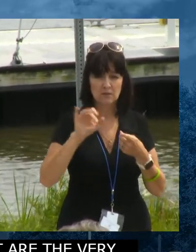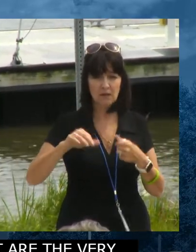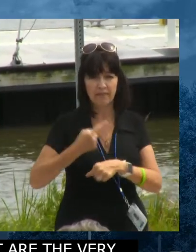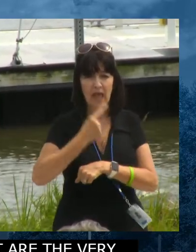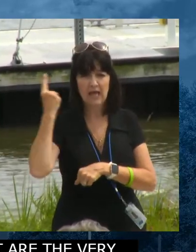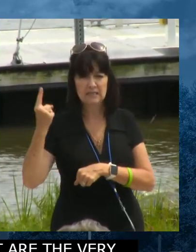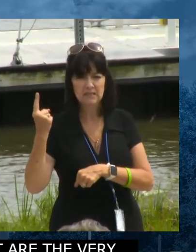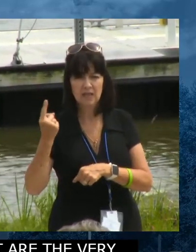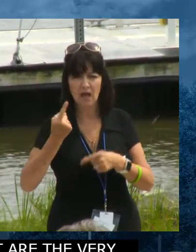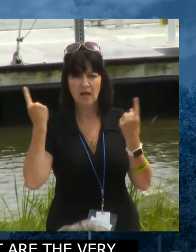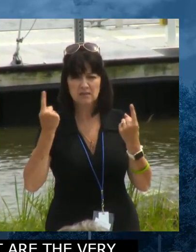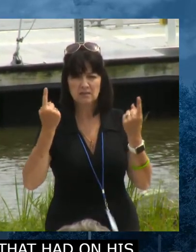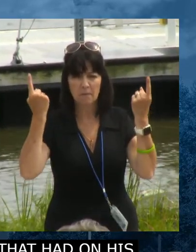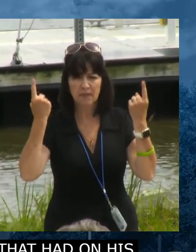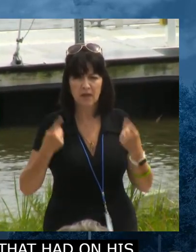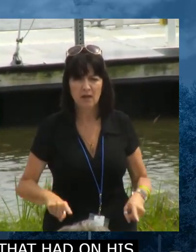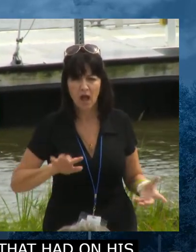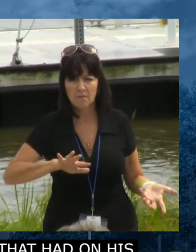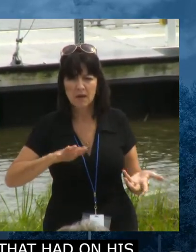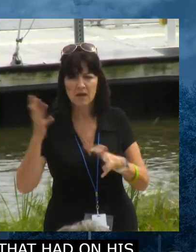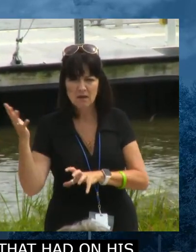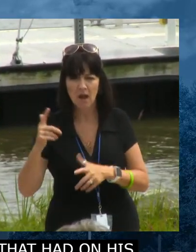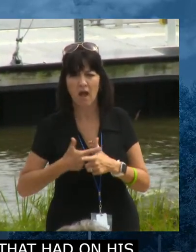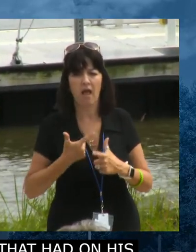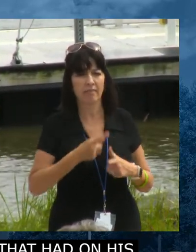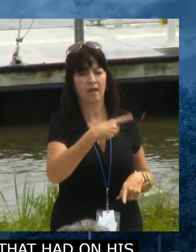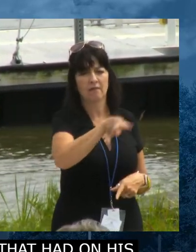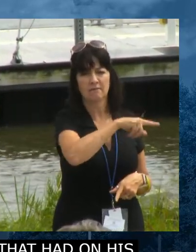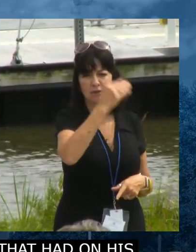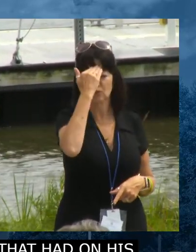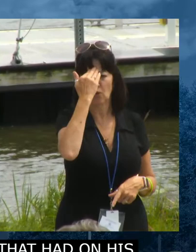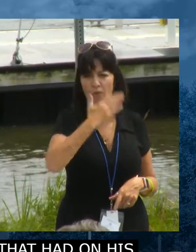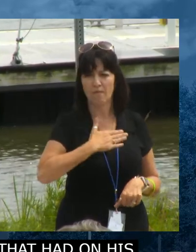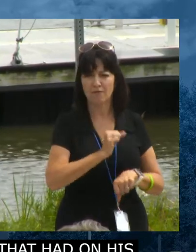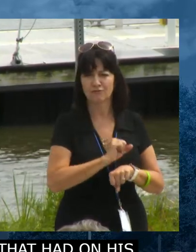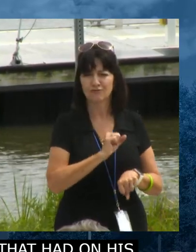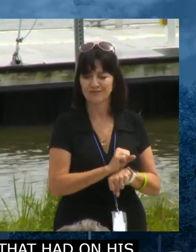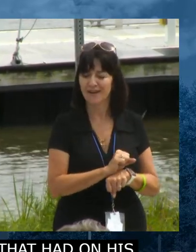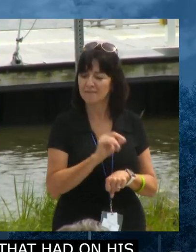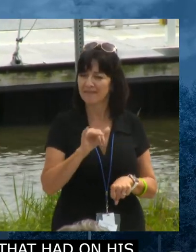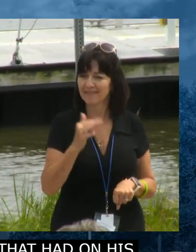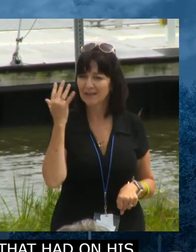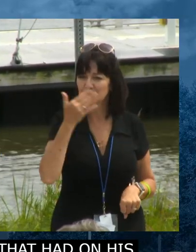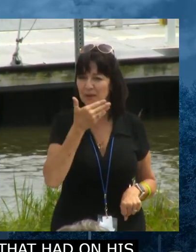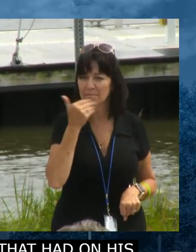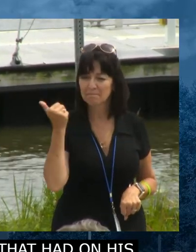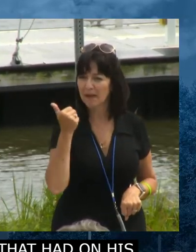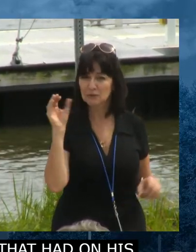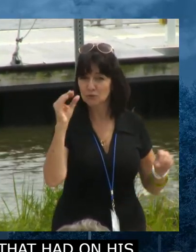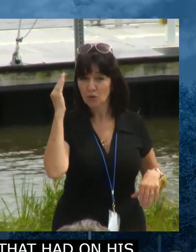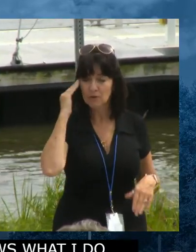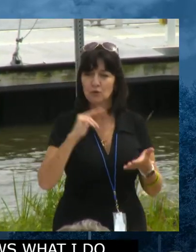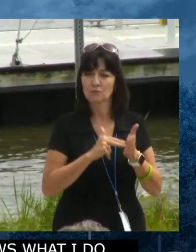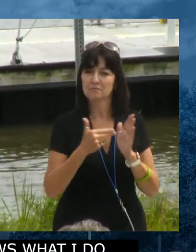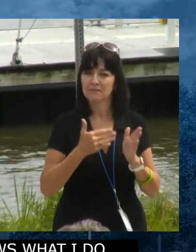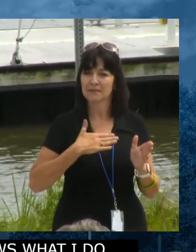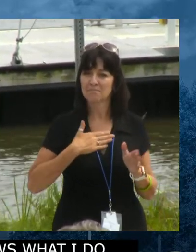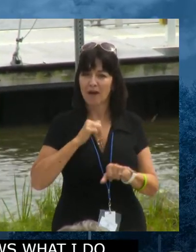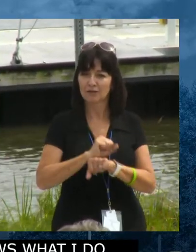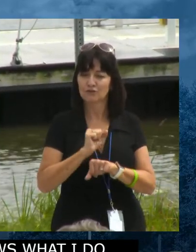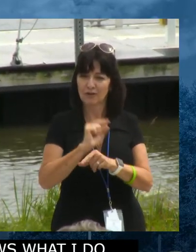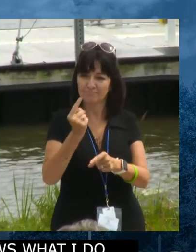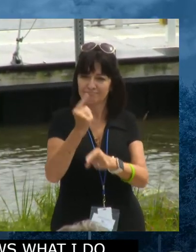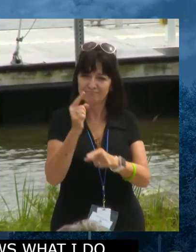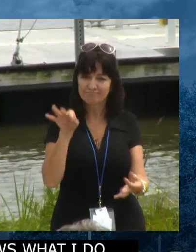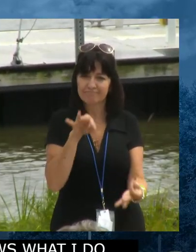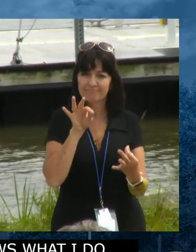blessed in America and Delaware that you've got some of the best utilities ever. When you go home, you don't even think about it. You turn on the light switch and it's there. You turn on